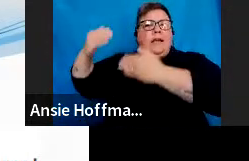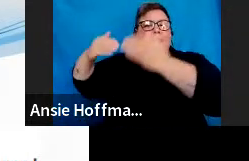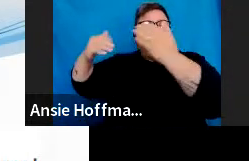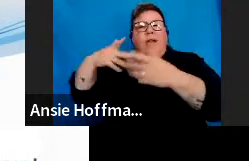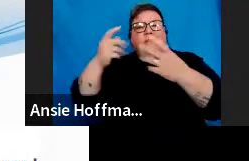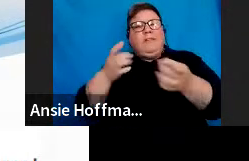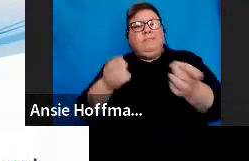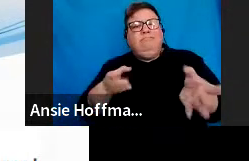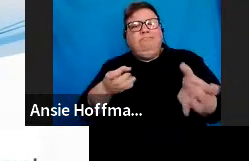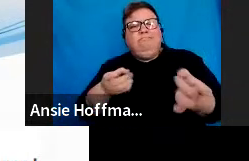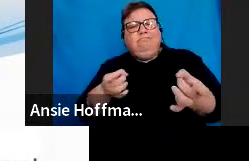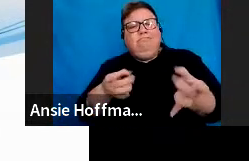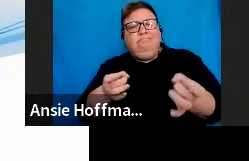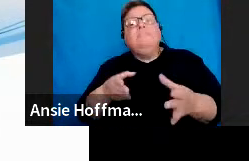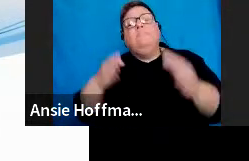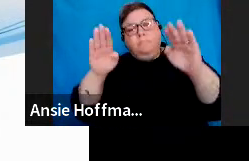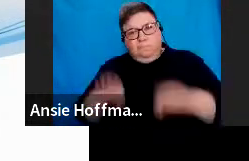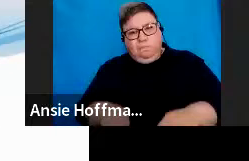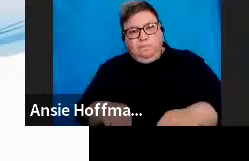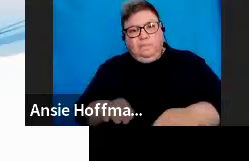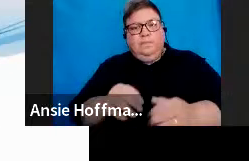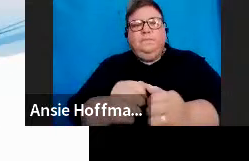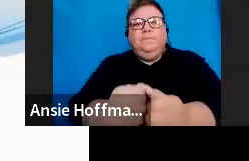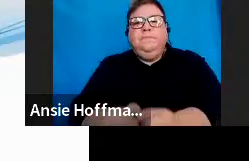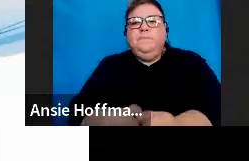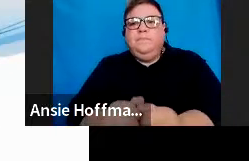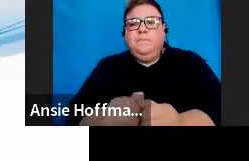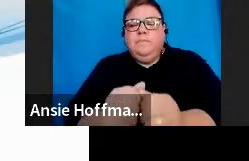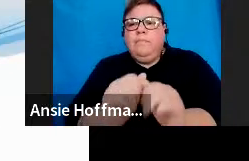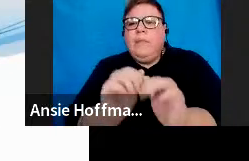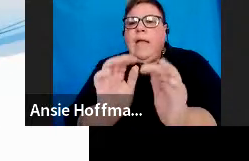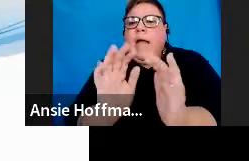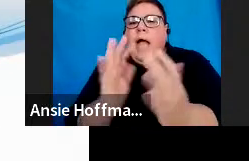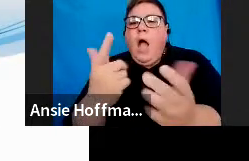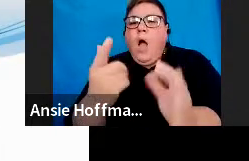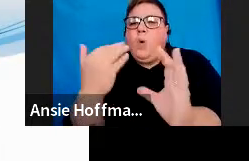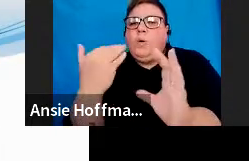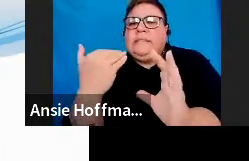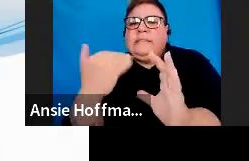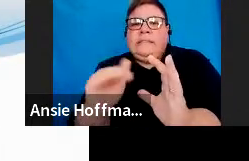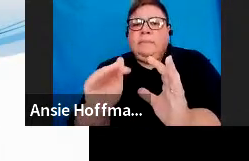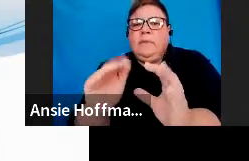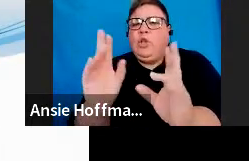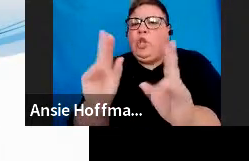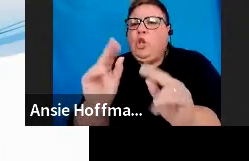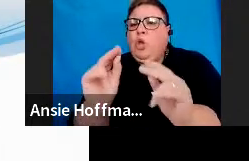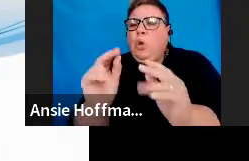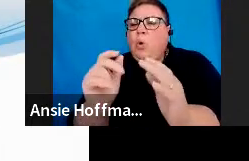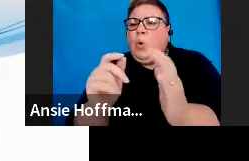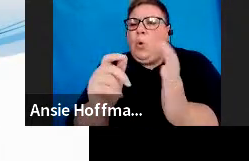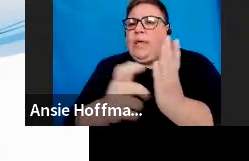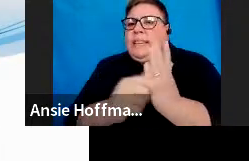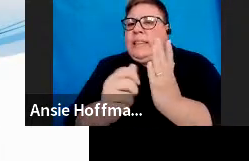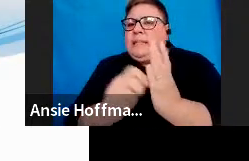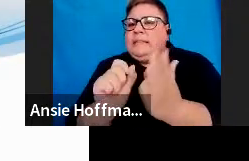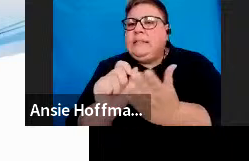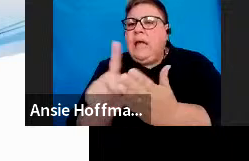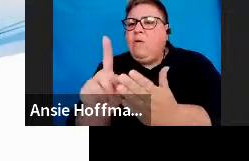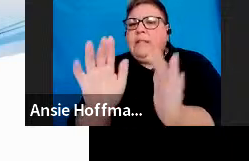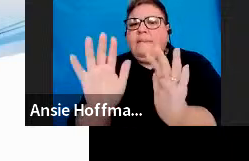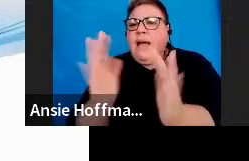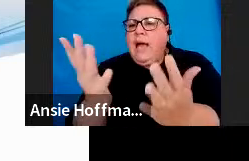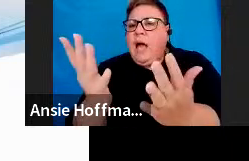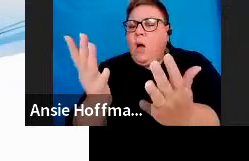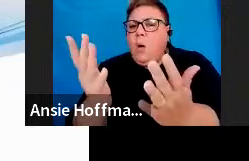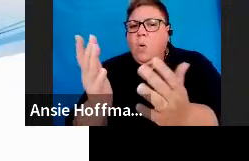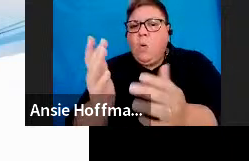directive transactions. So how do you submit a new tax directive on your e-filing profile? You're going to select